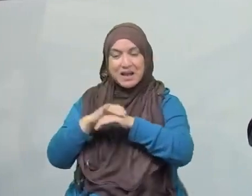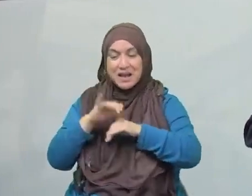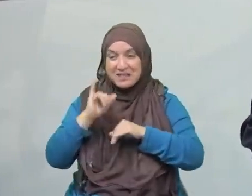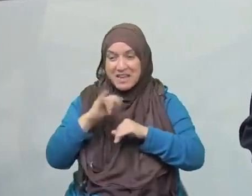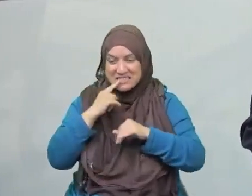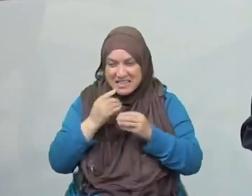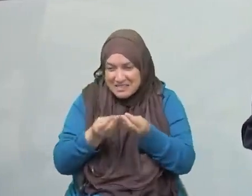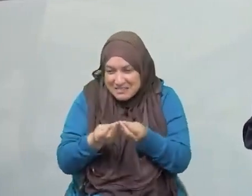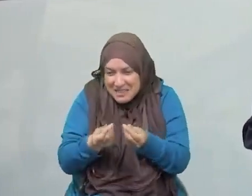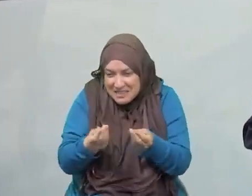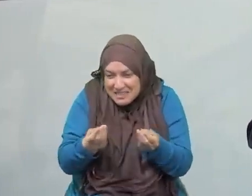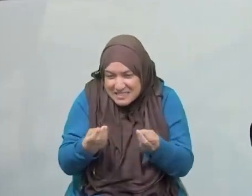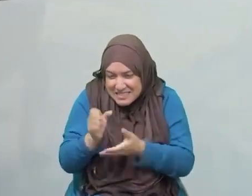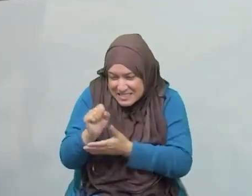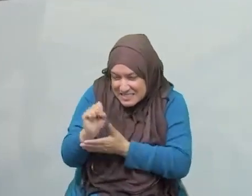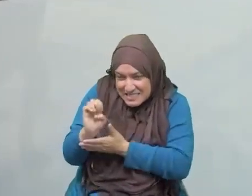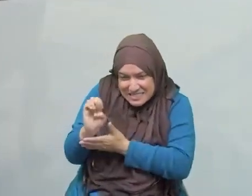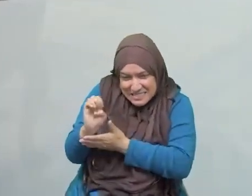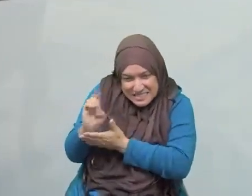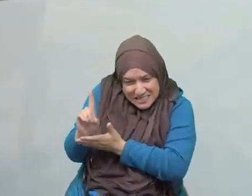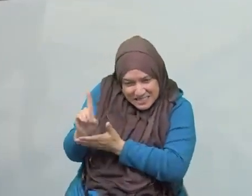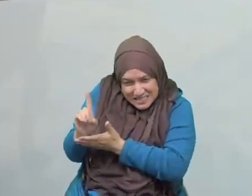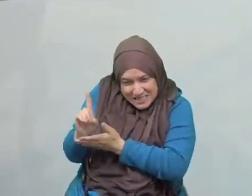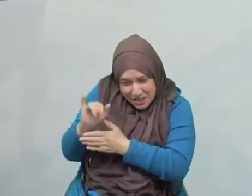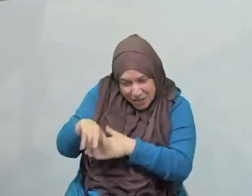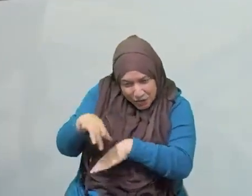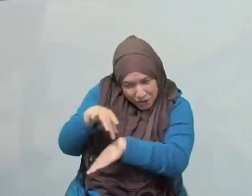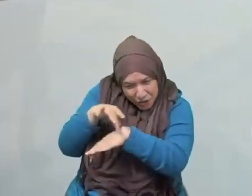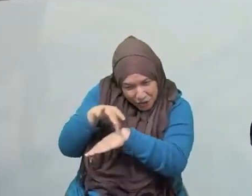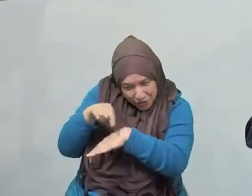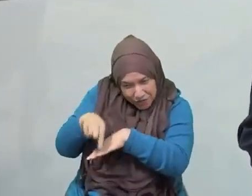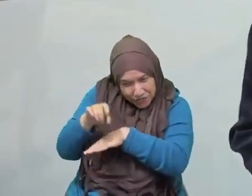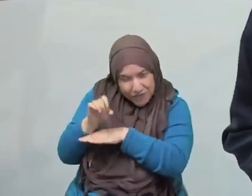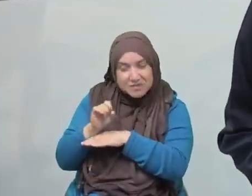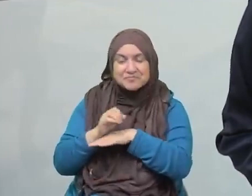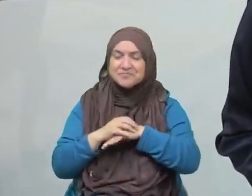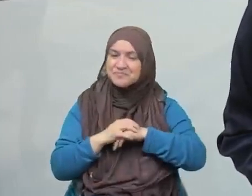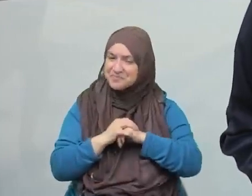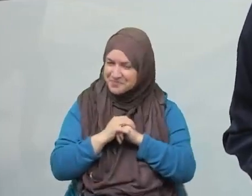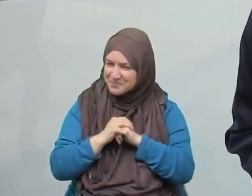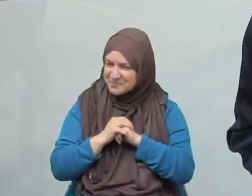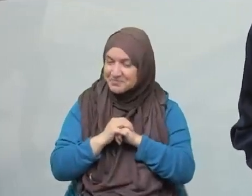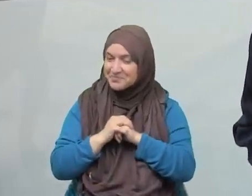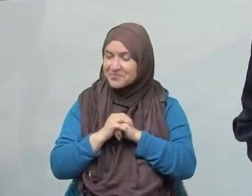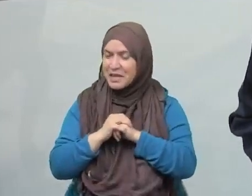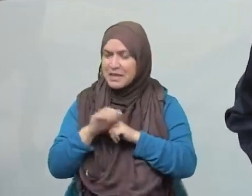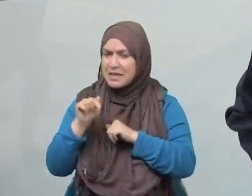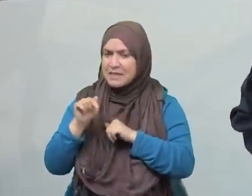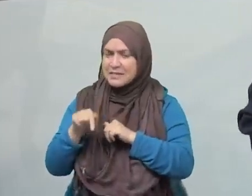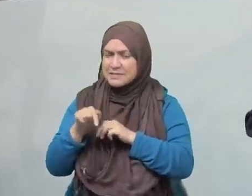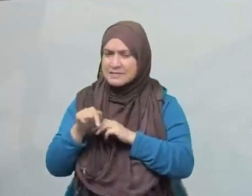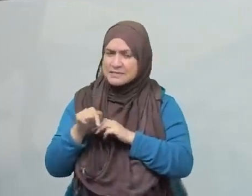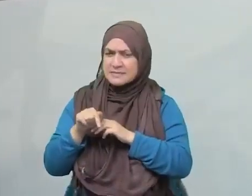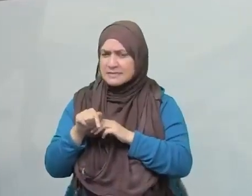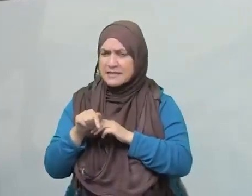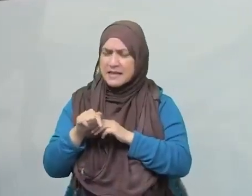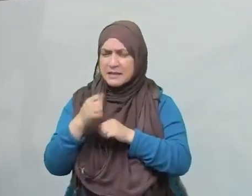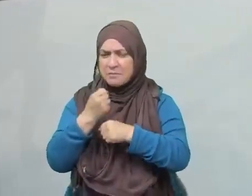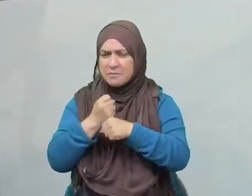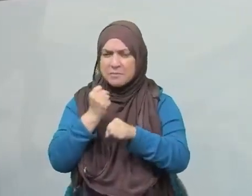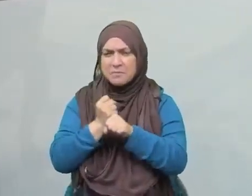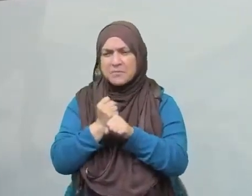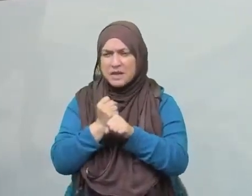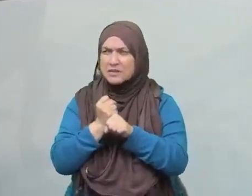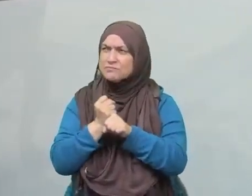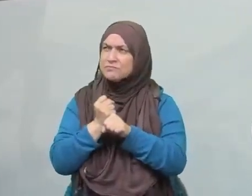that there are two phrases that are beloved to ar-rahman, light on the tongue, heavy on the scales. Subhanallah